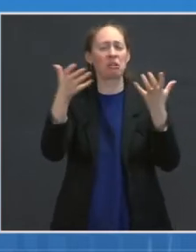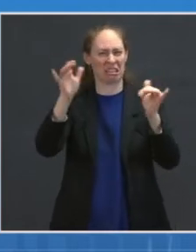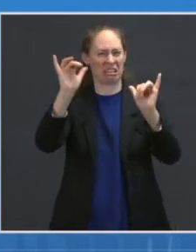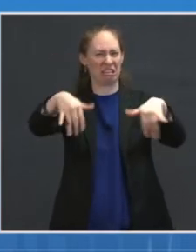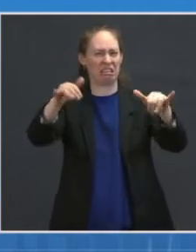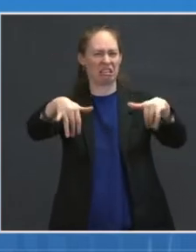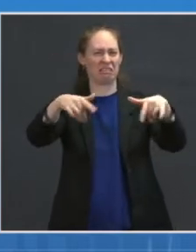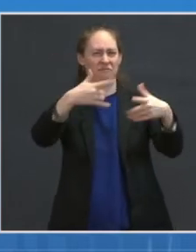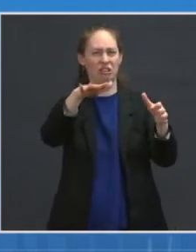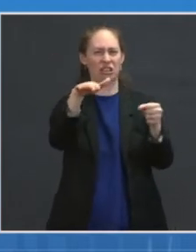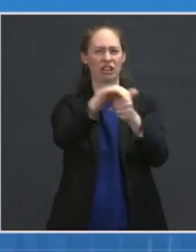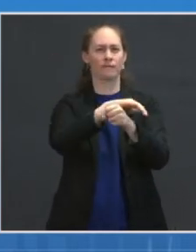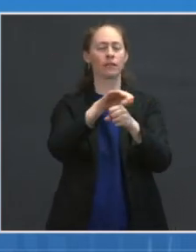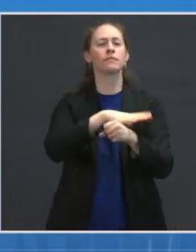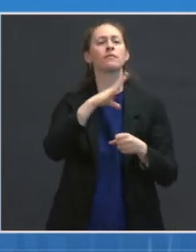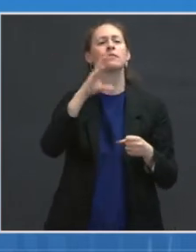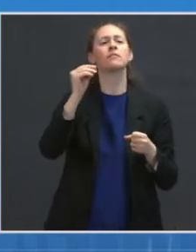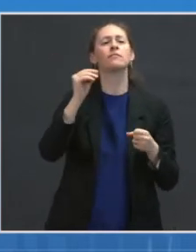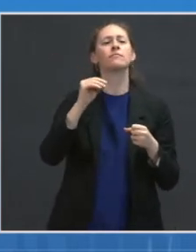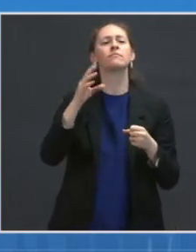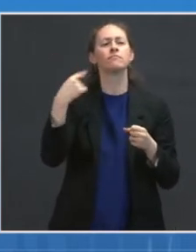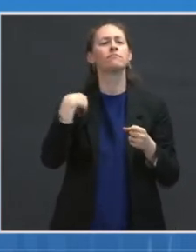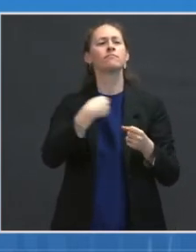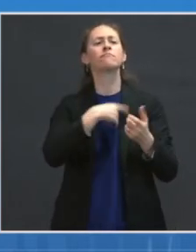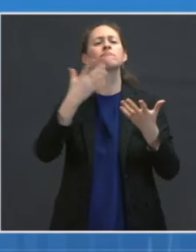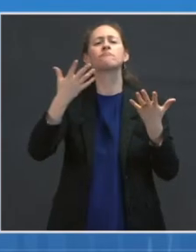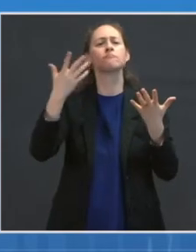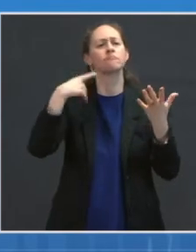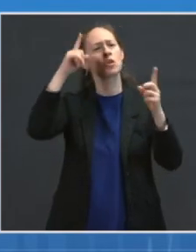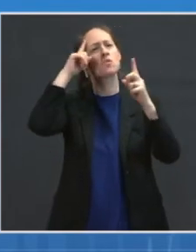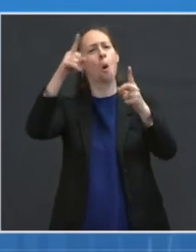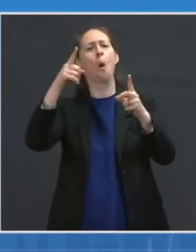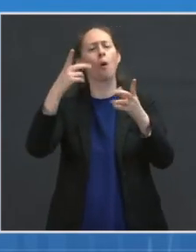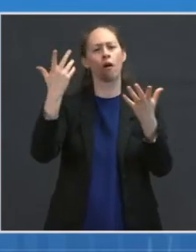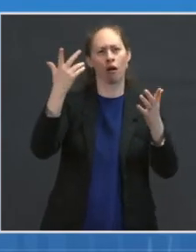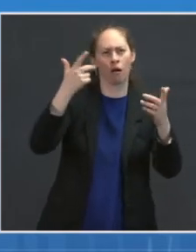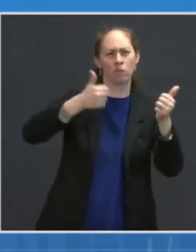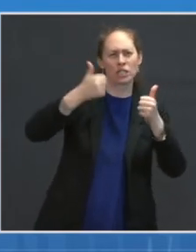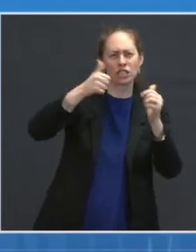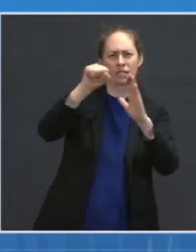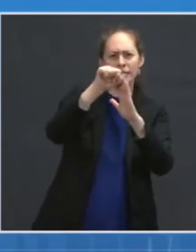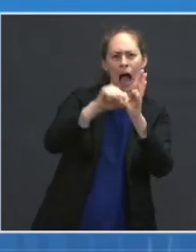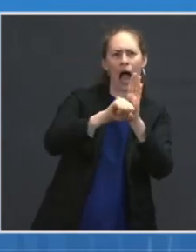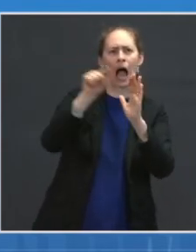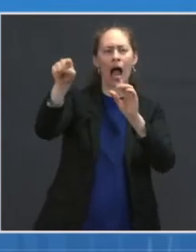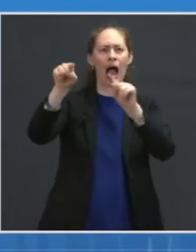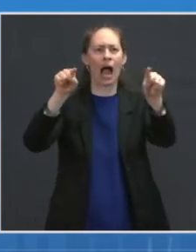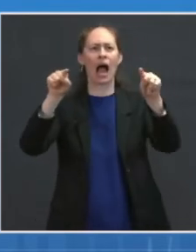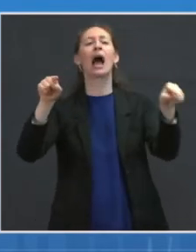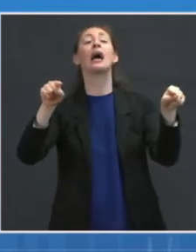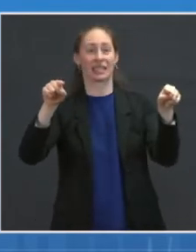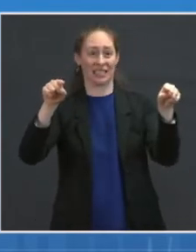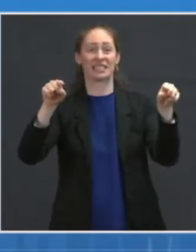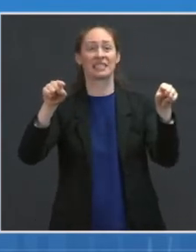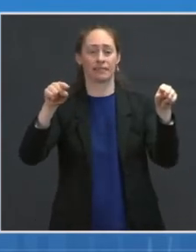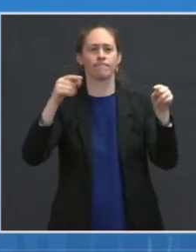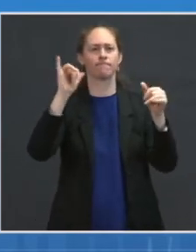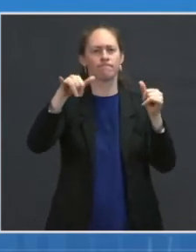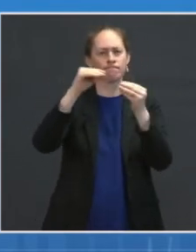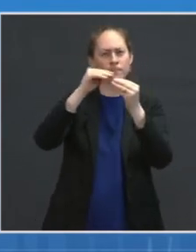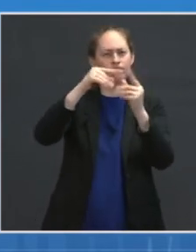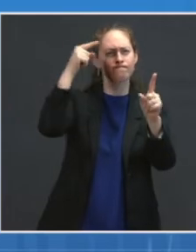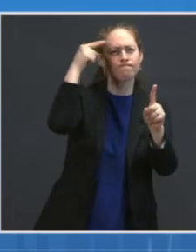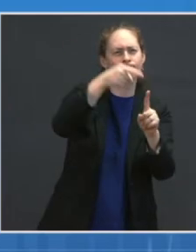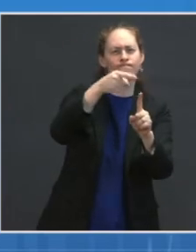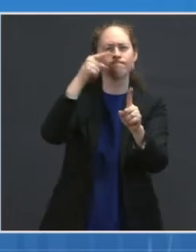trying to incorporate what states' specific needs are. We do look specifically at the social vulnerability index of